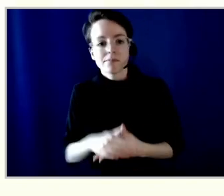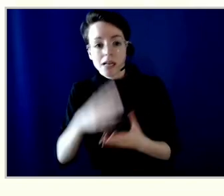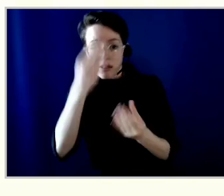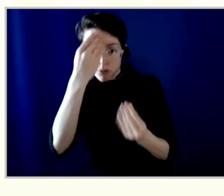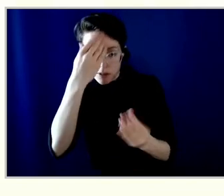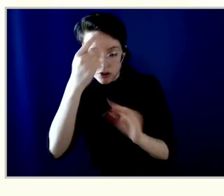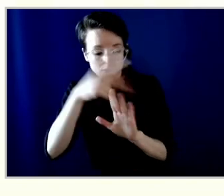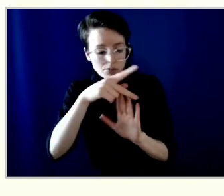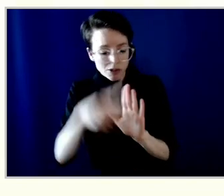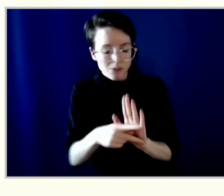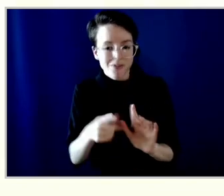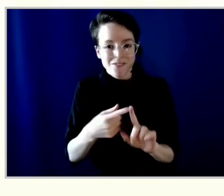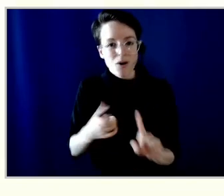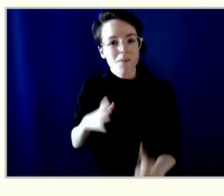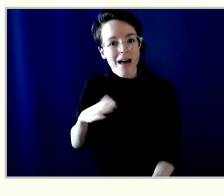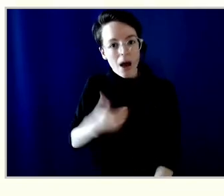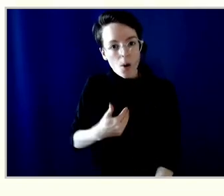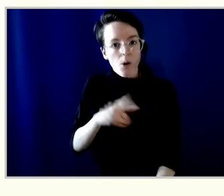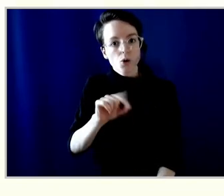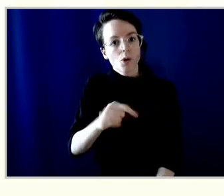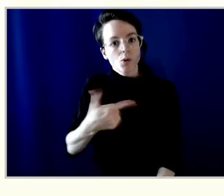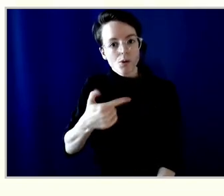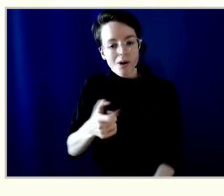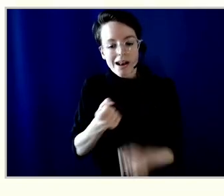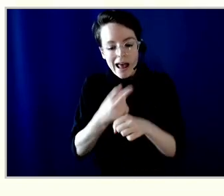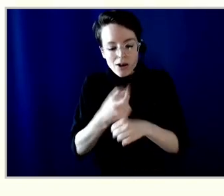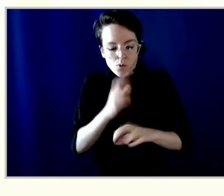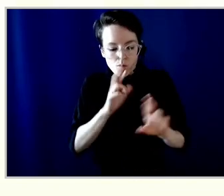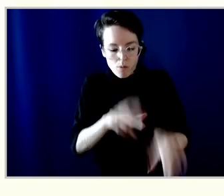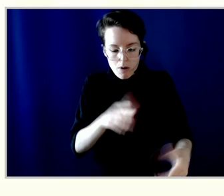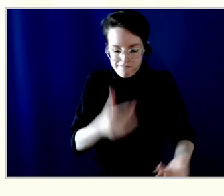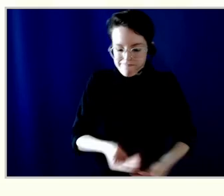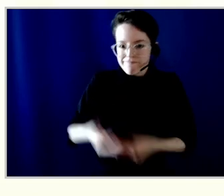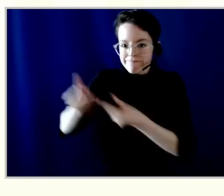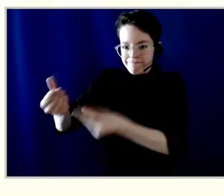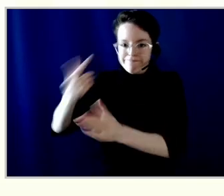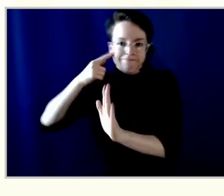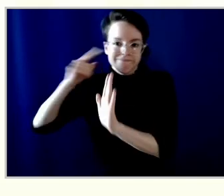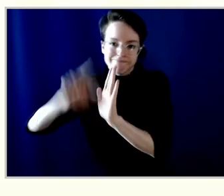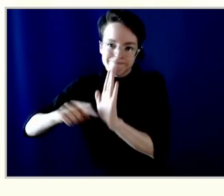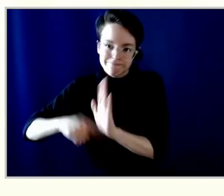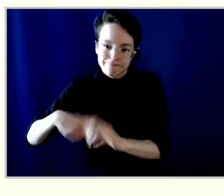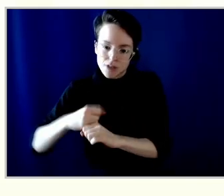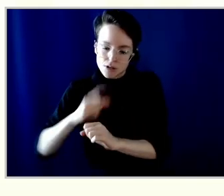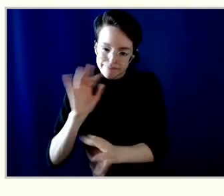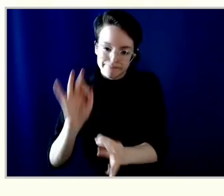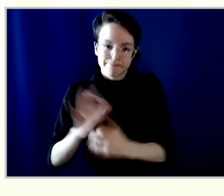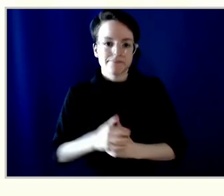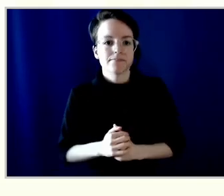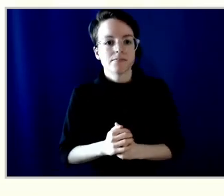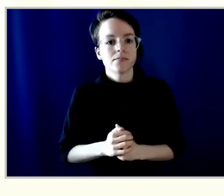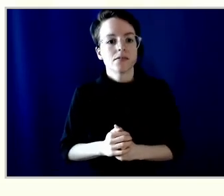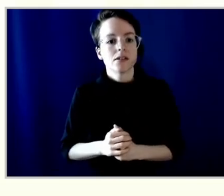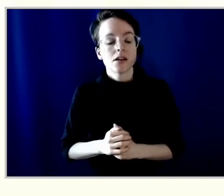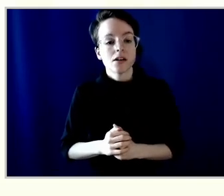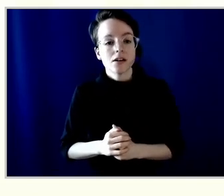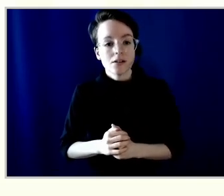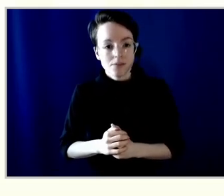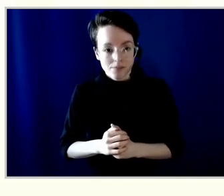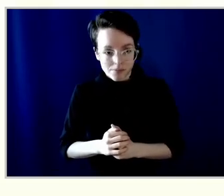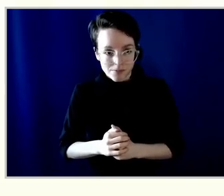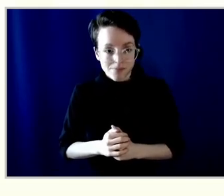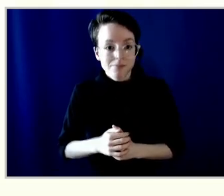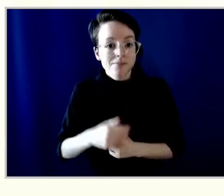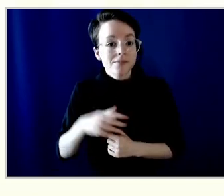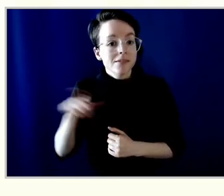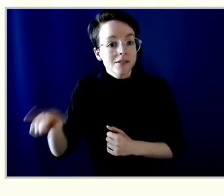annual report. The assurance provided over Vancity's accountability reporting is not a legal